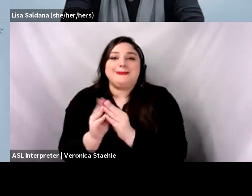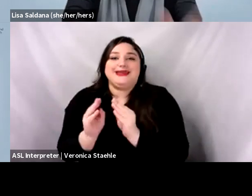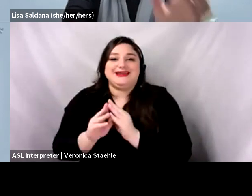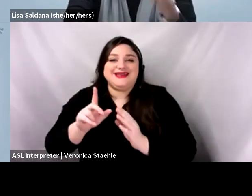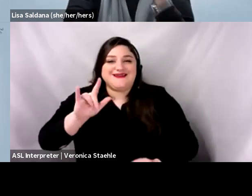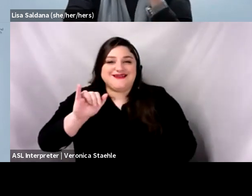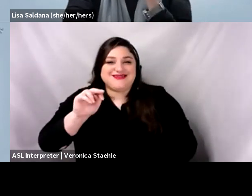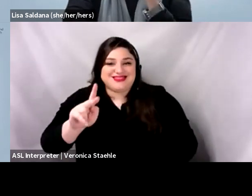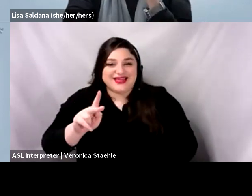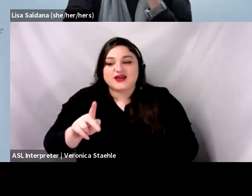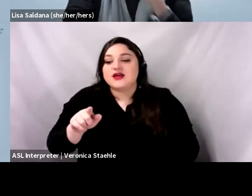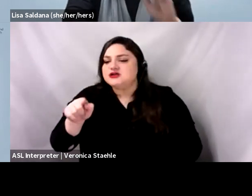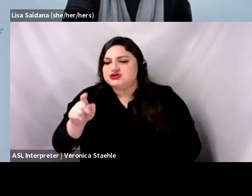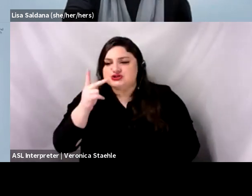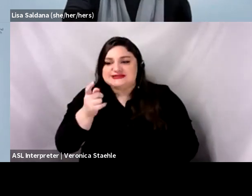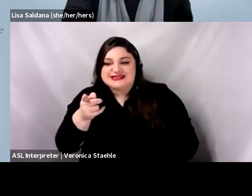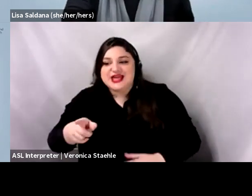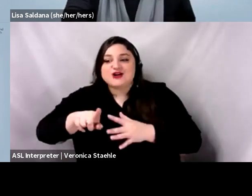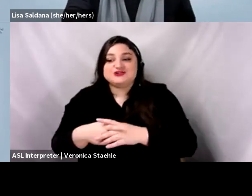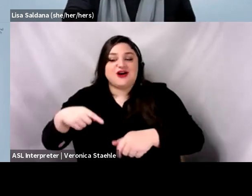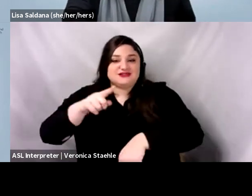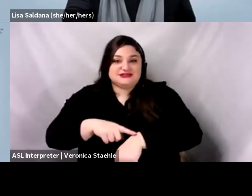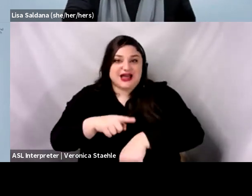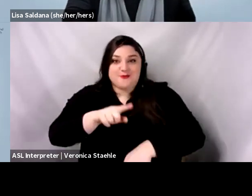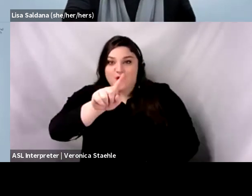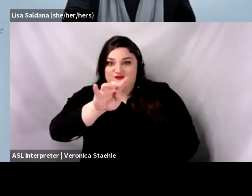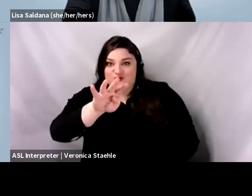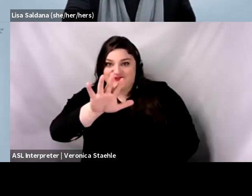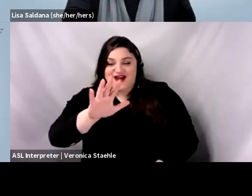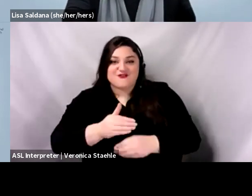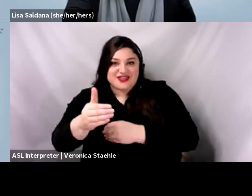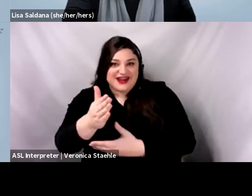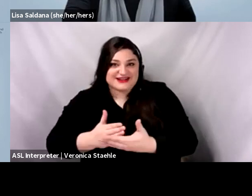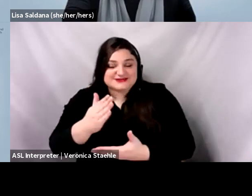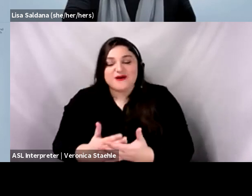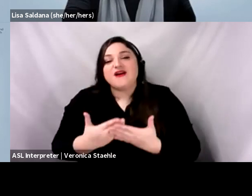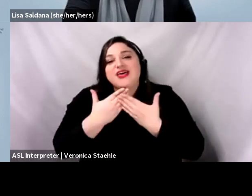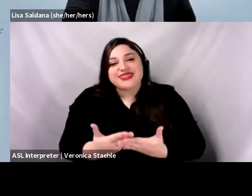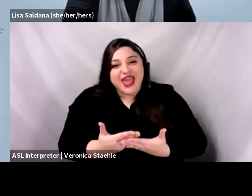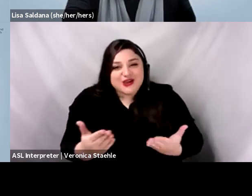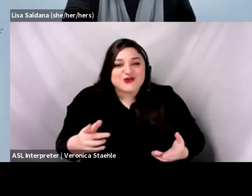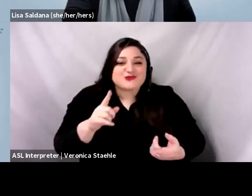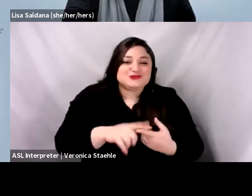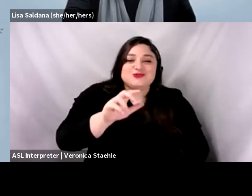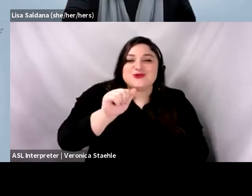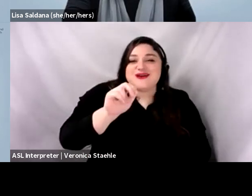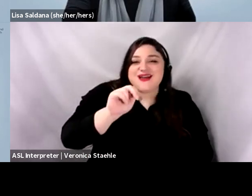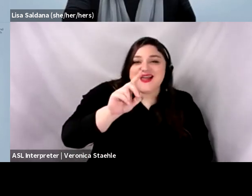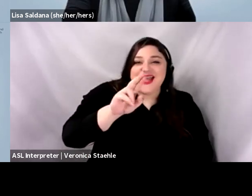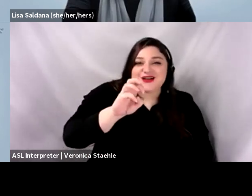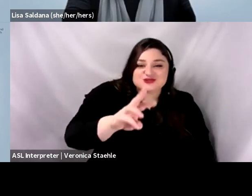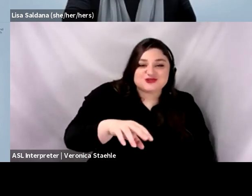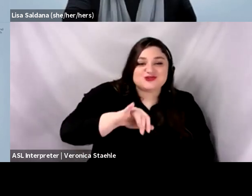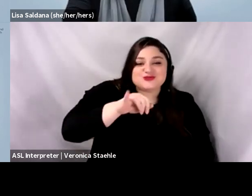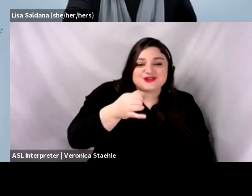starting at 1.45. Thank you very much to Andrew, Jay, Greg, and Lisa